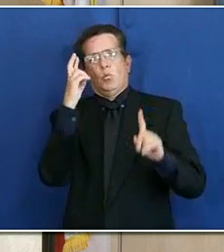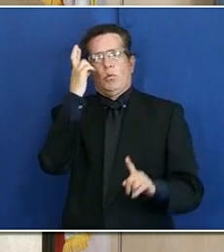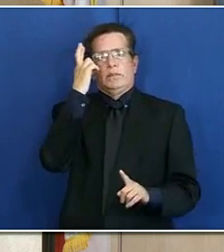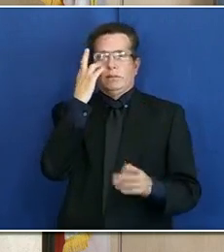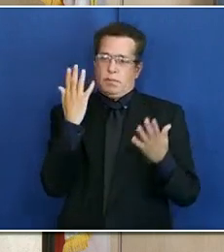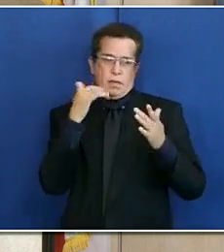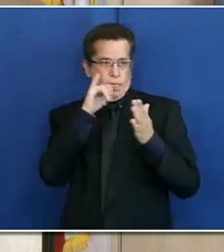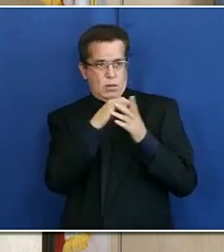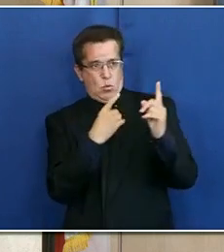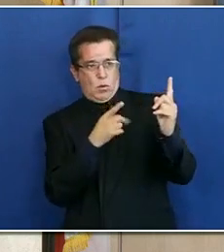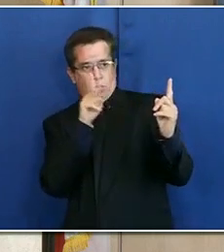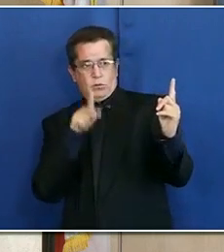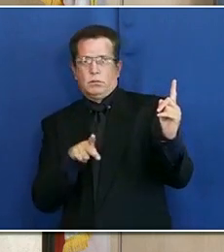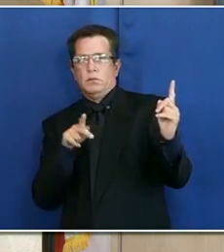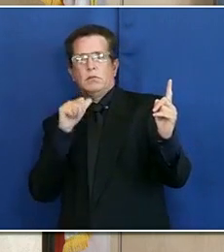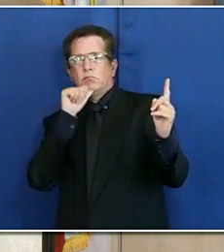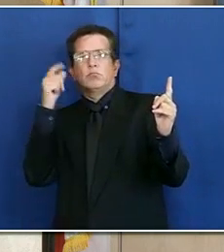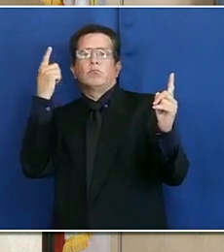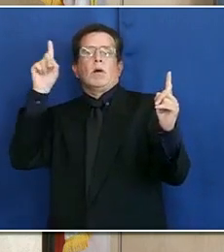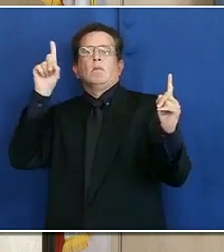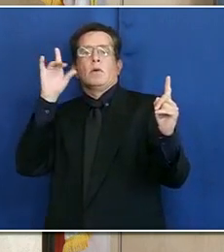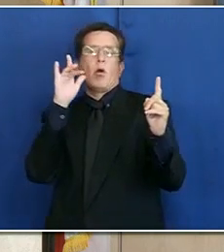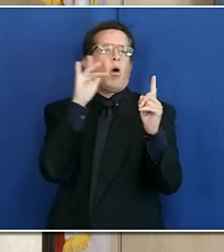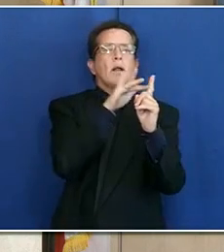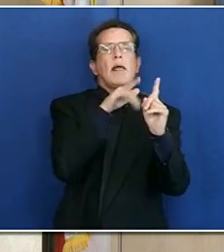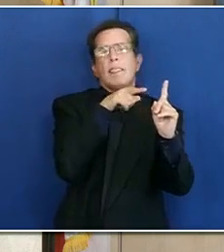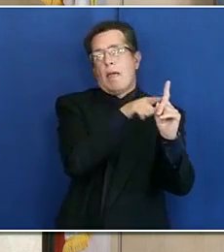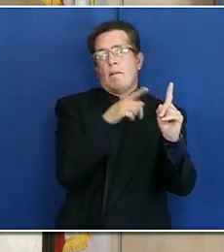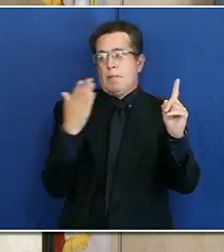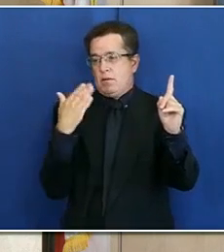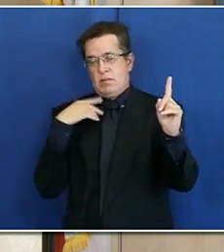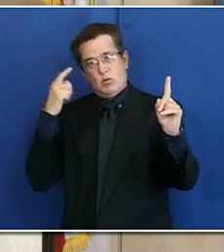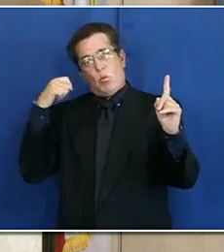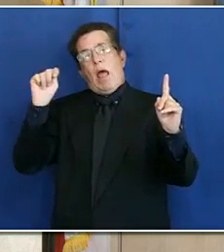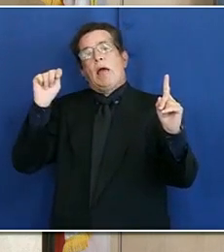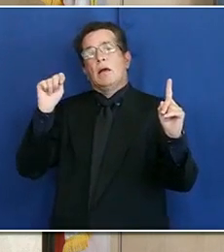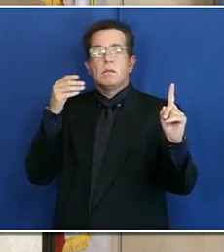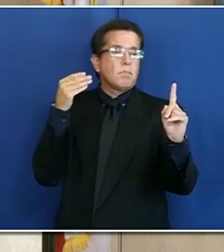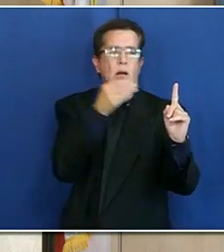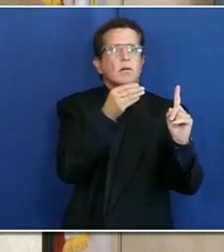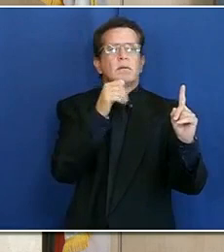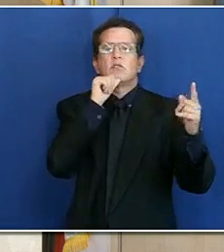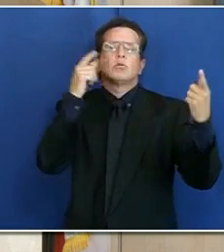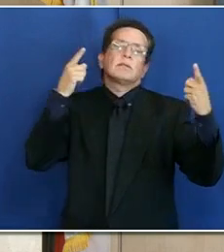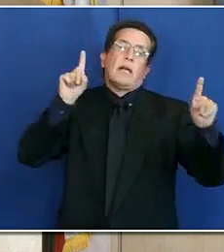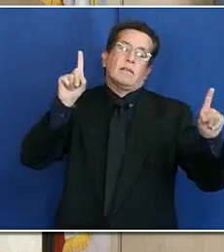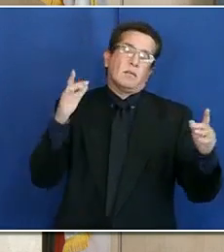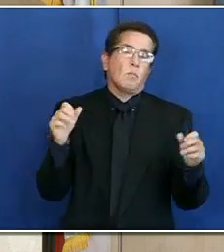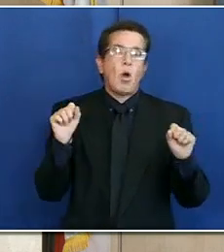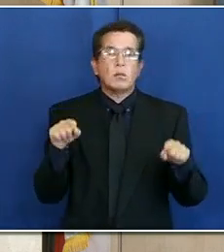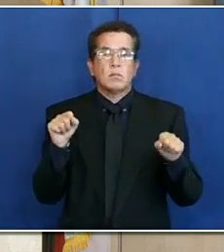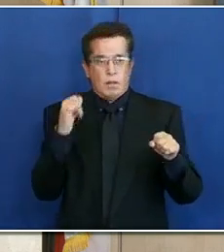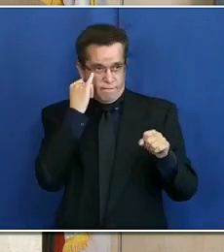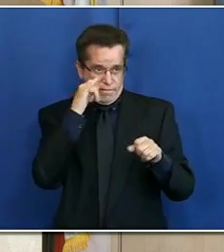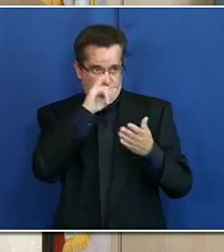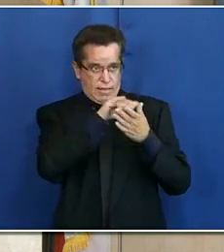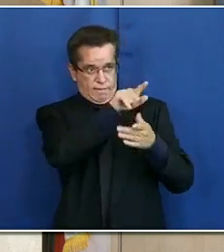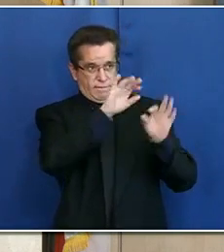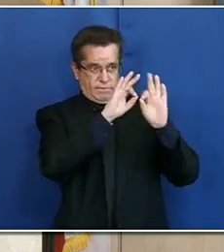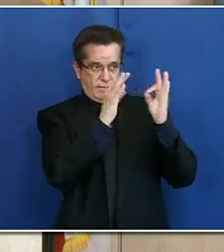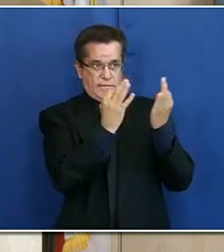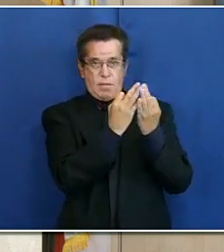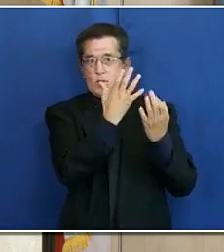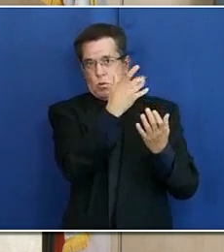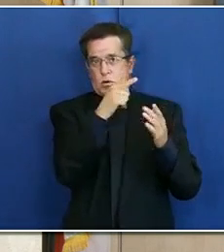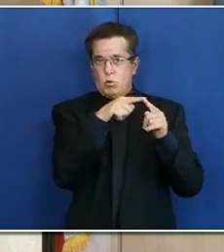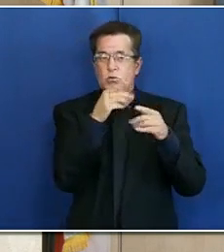might not have been connected with or might not have gotten the message or there could have been a bad phone number written down. If that family wants to share their,